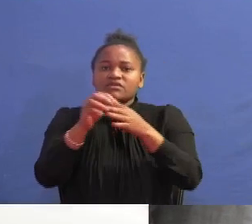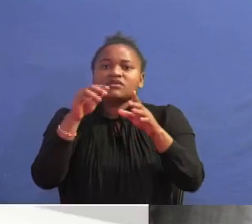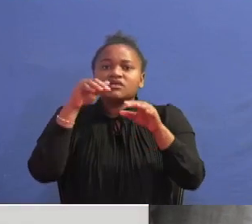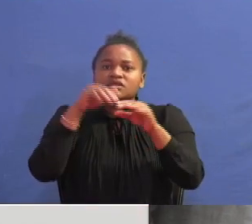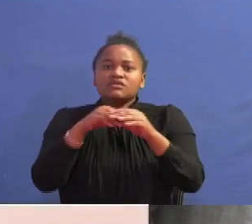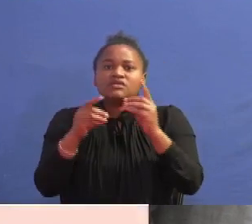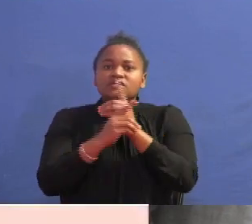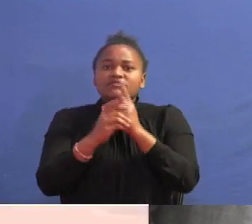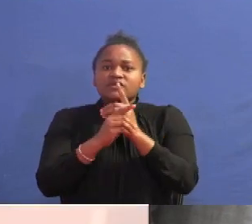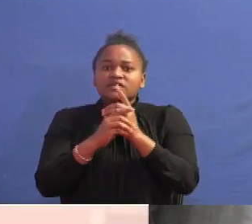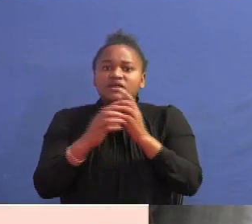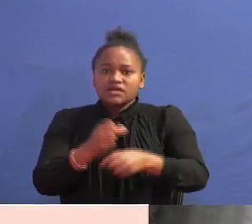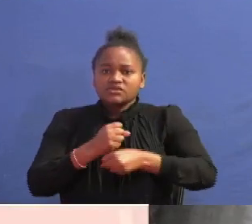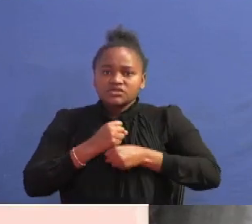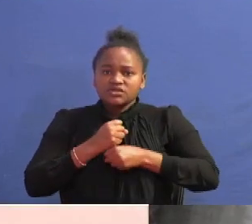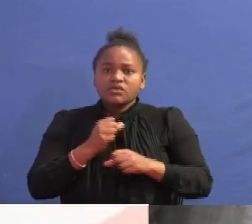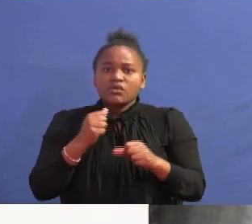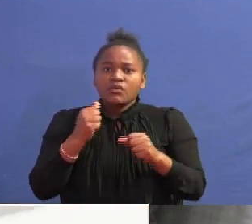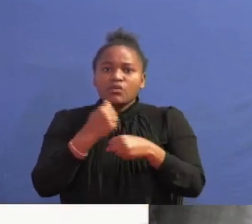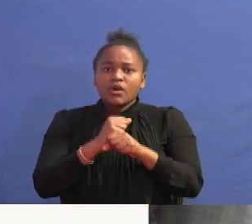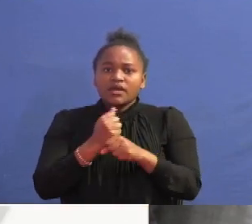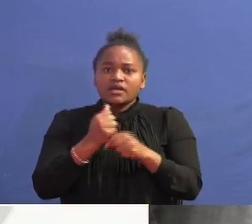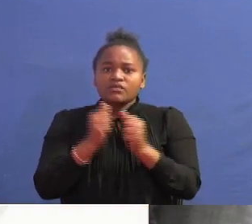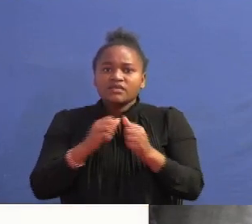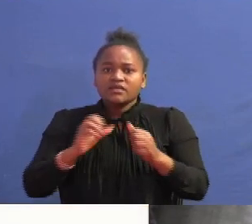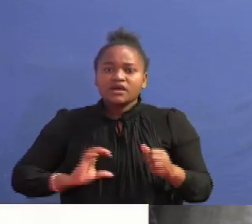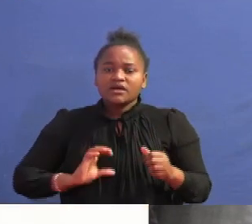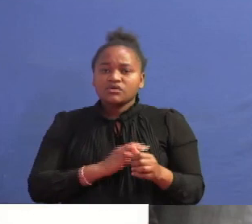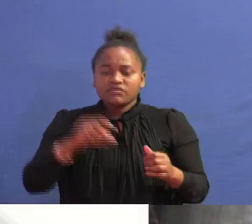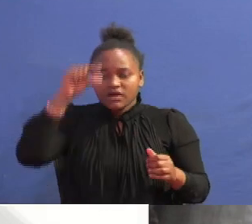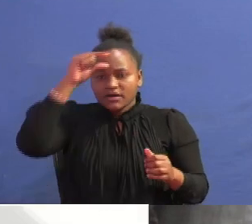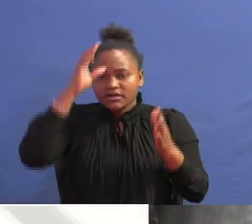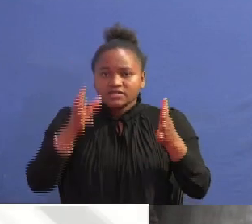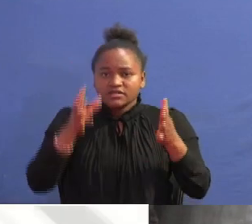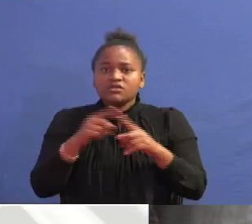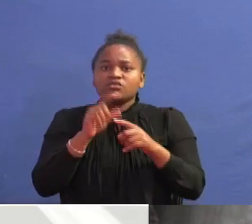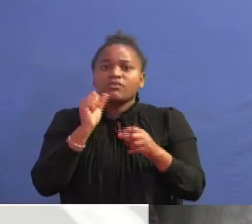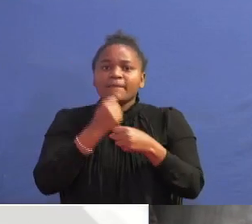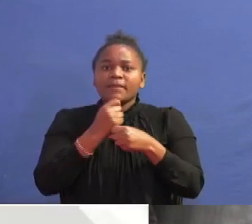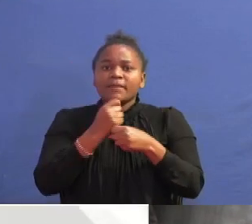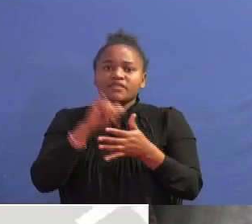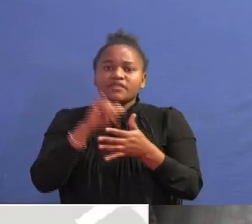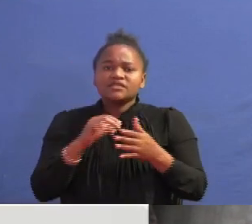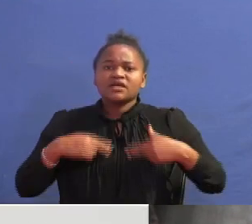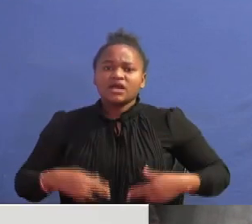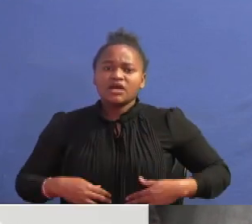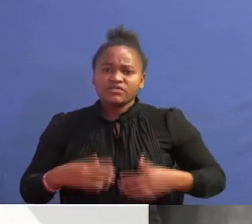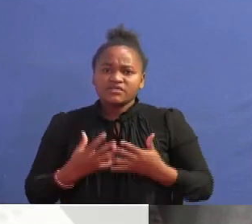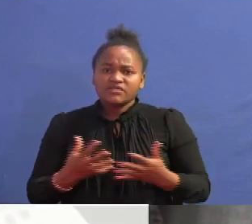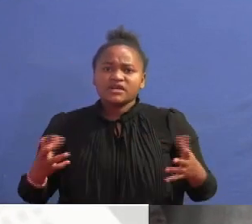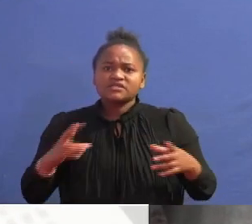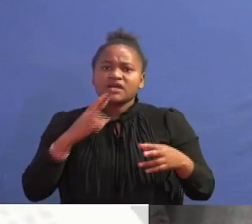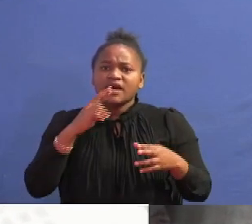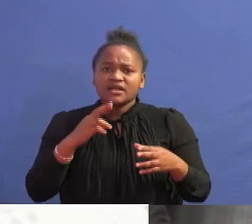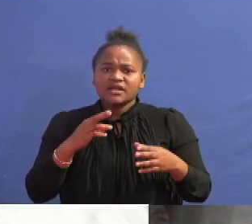agencies working in collaboration with the Council of Governors to make sure that health commodities are